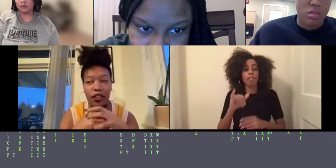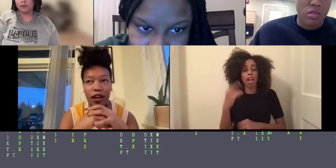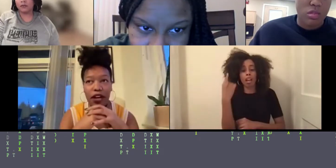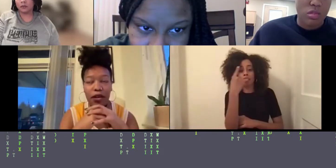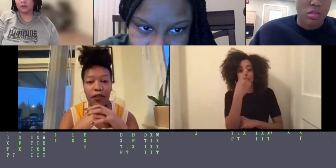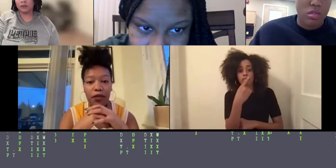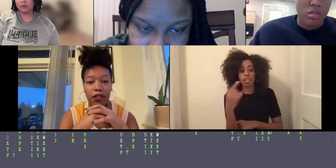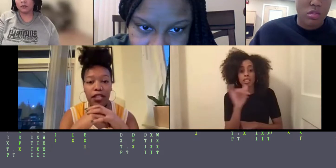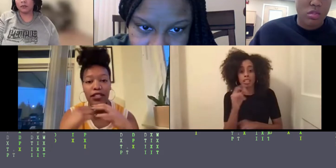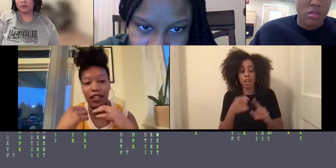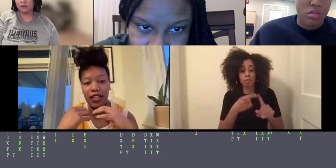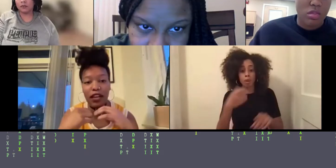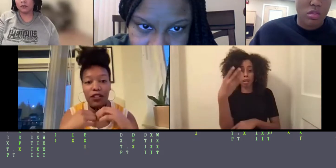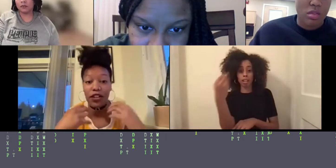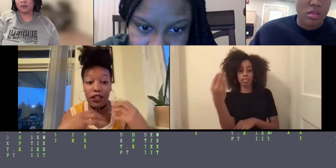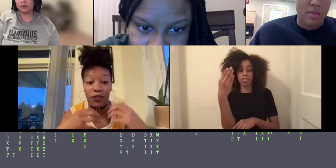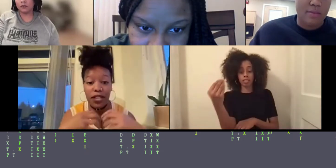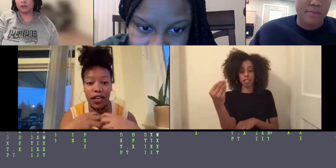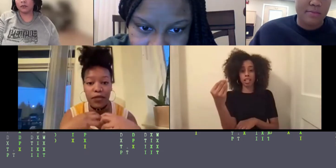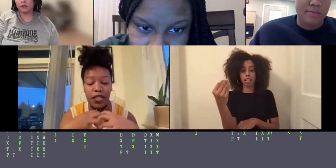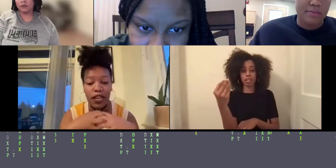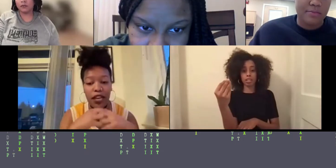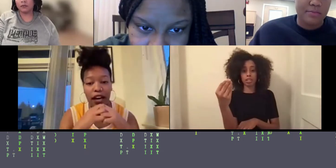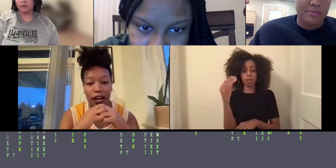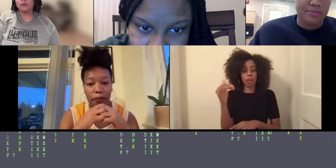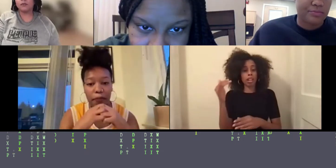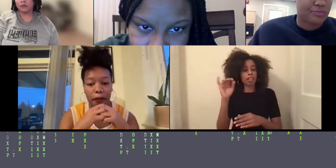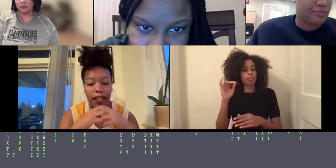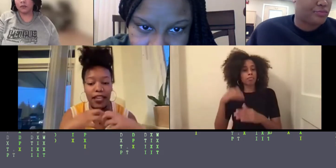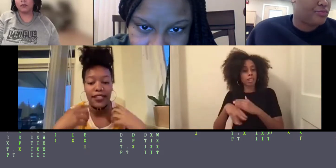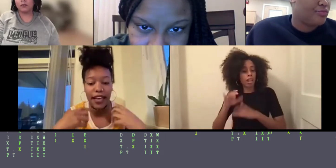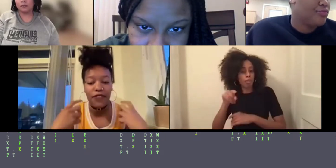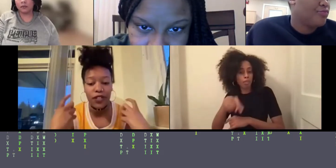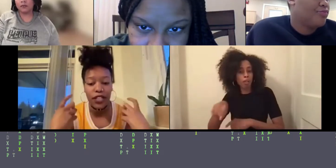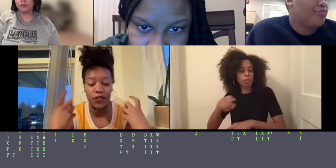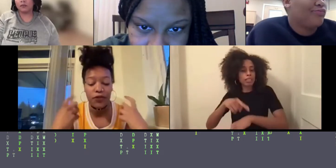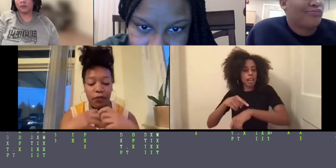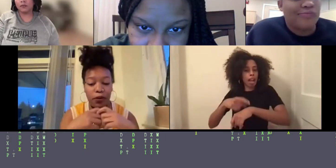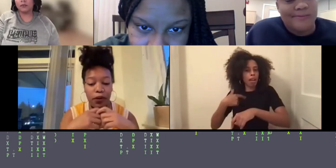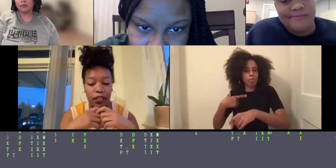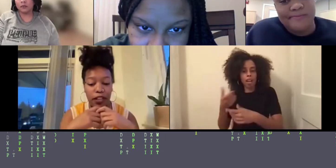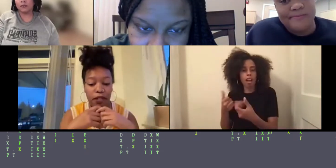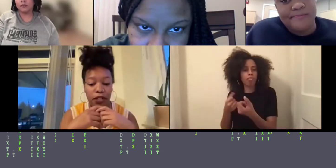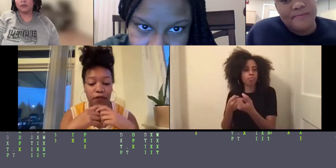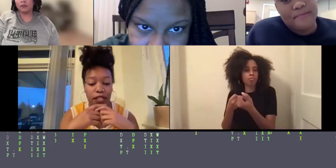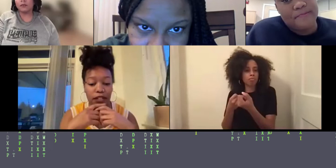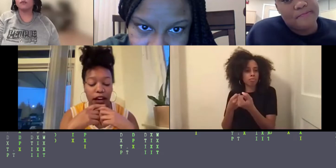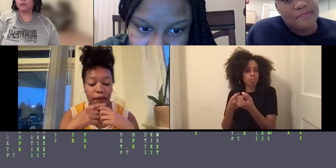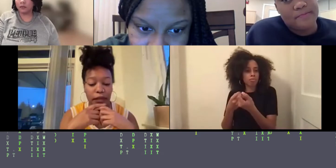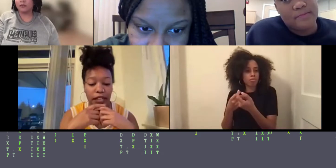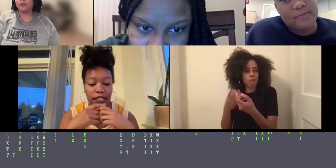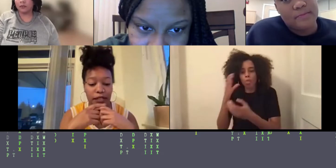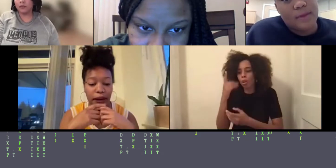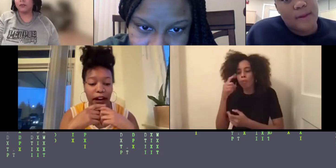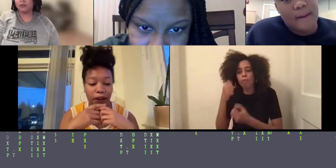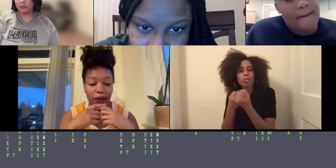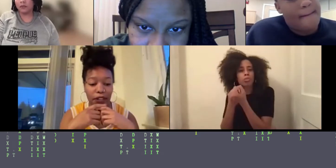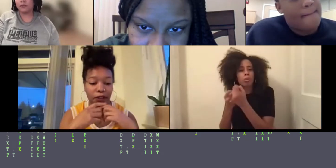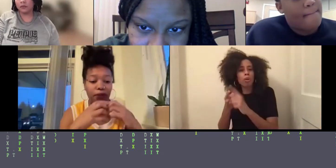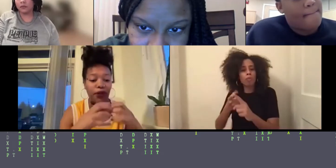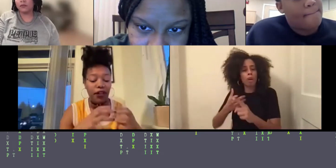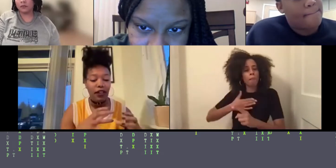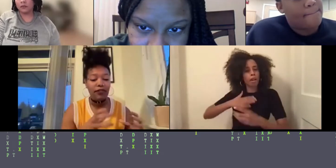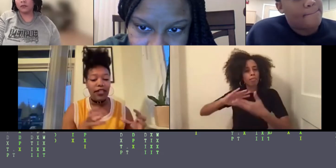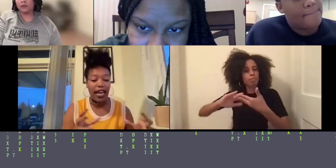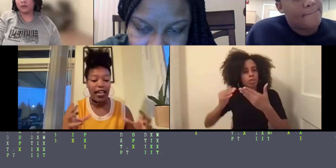scaffolding around my community to lean on during those times. Um, I think scaffolding is a really big word that I've been using a lot because it's about,